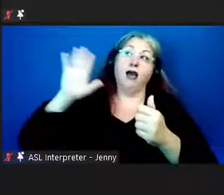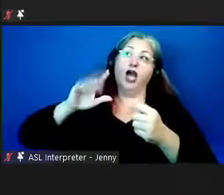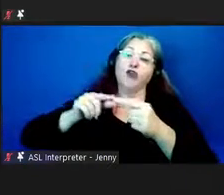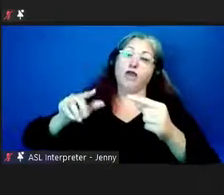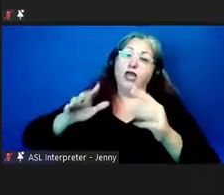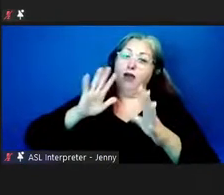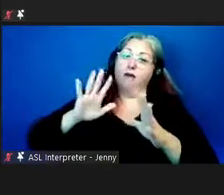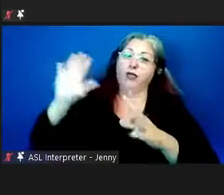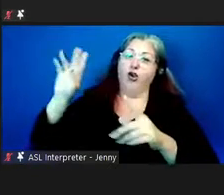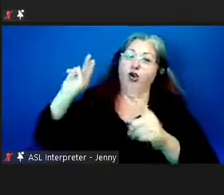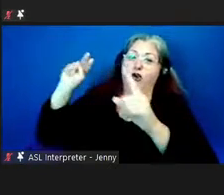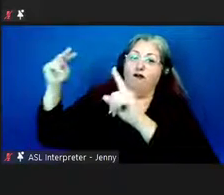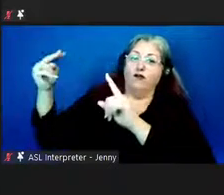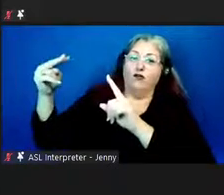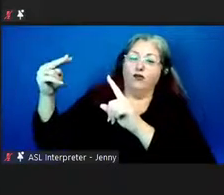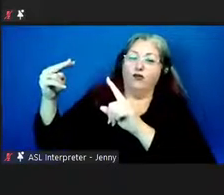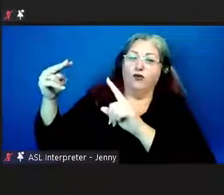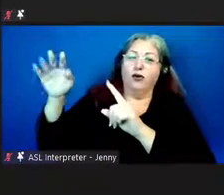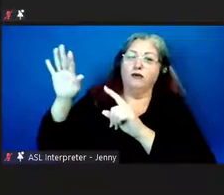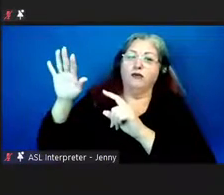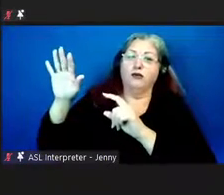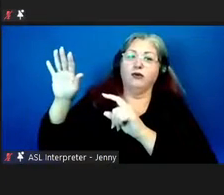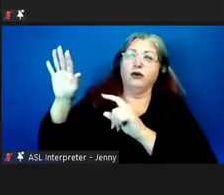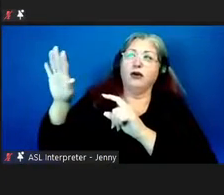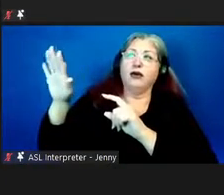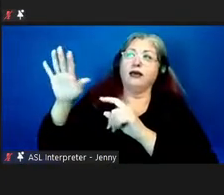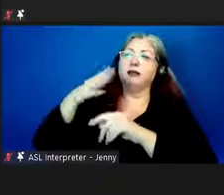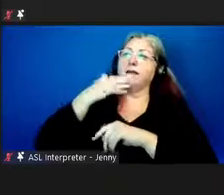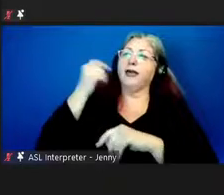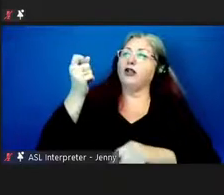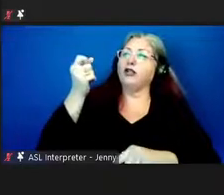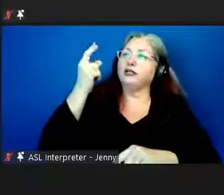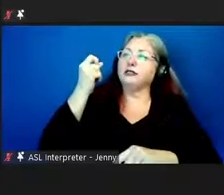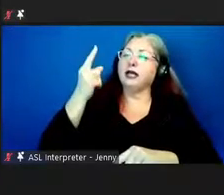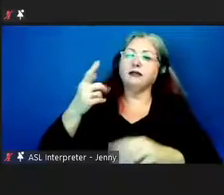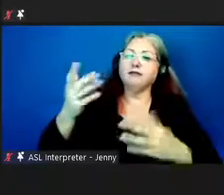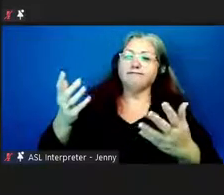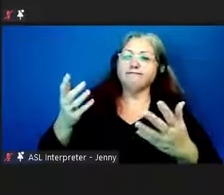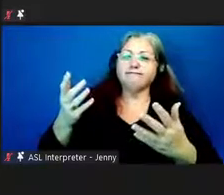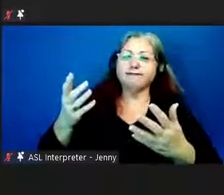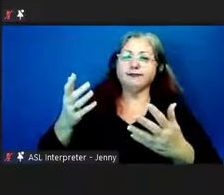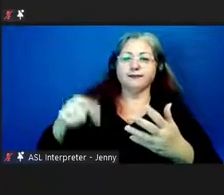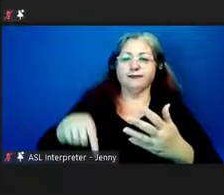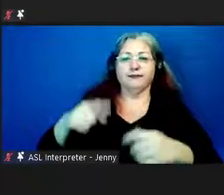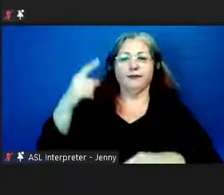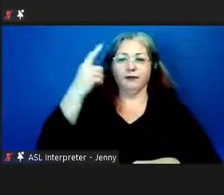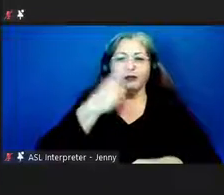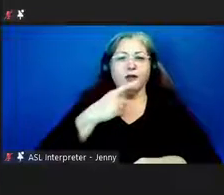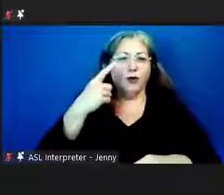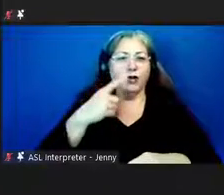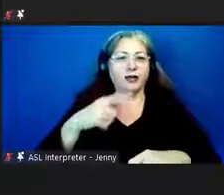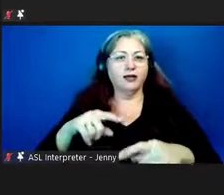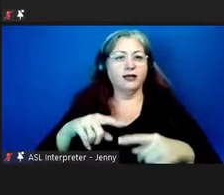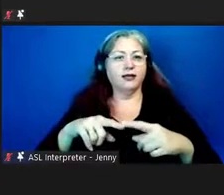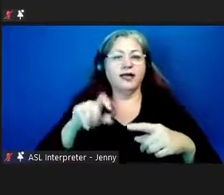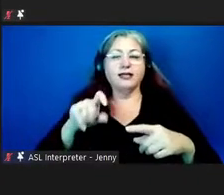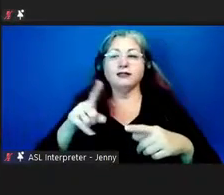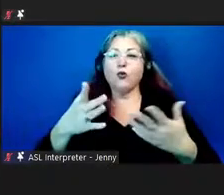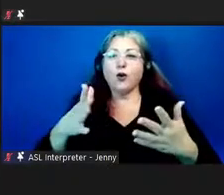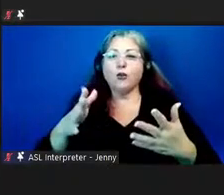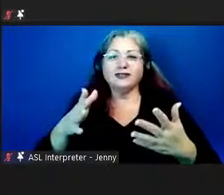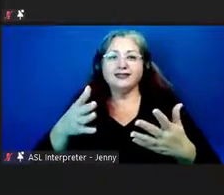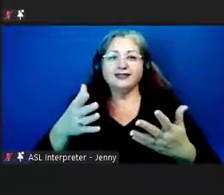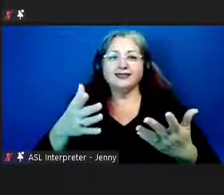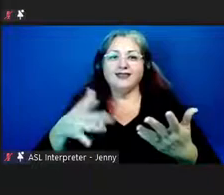around her with a better understanding of Hawai'i. What was it like growing up? Because